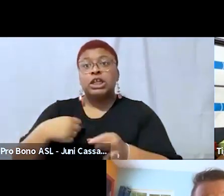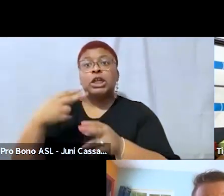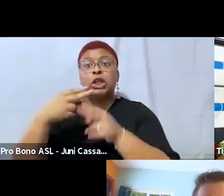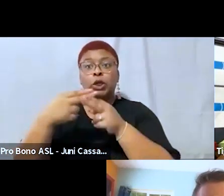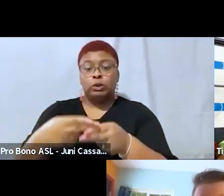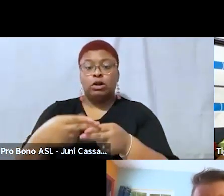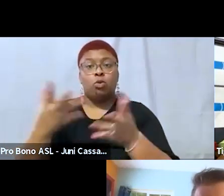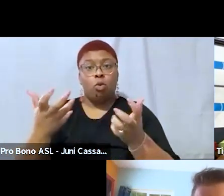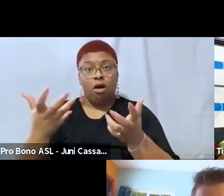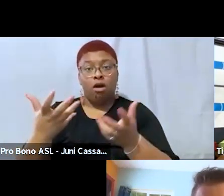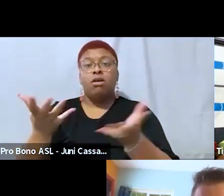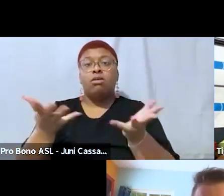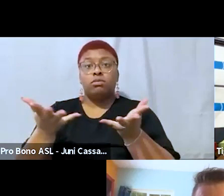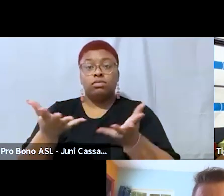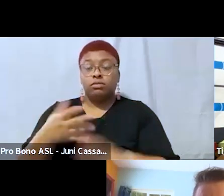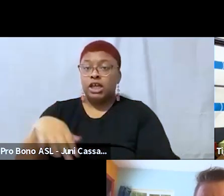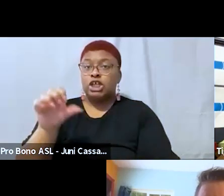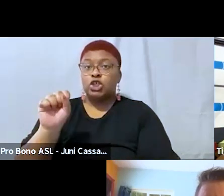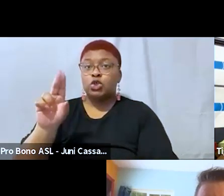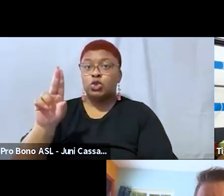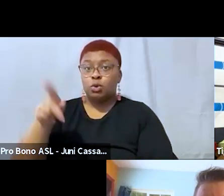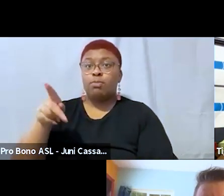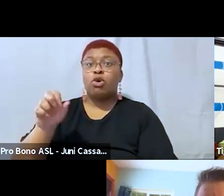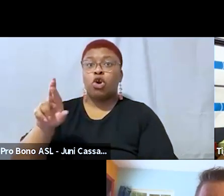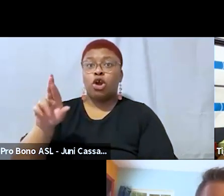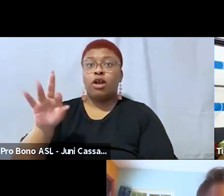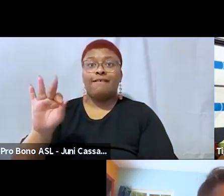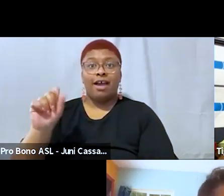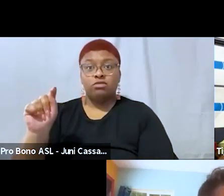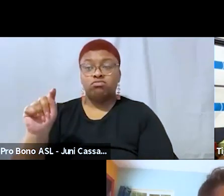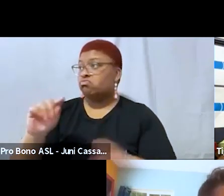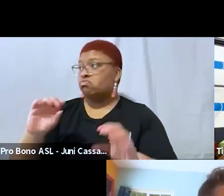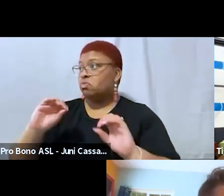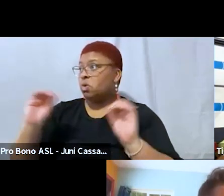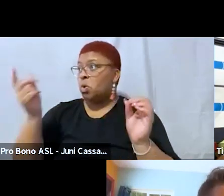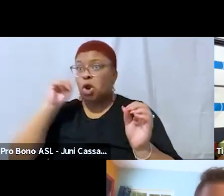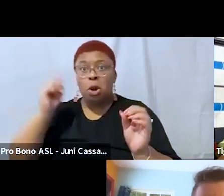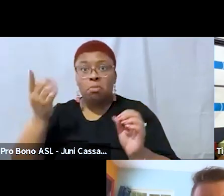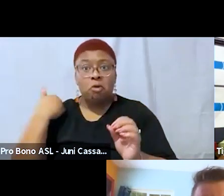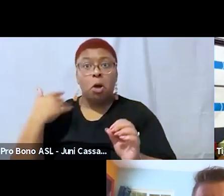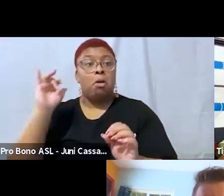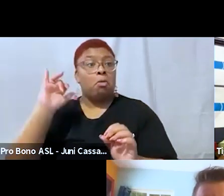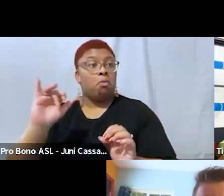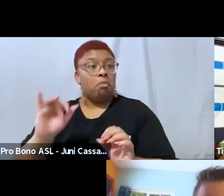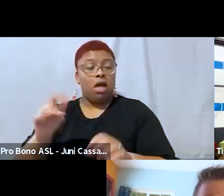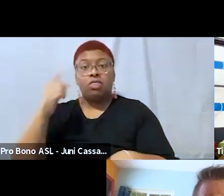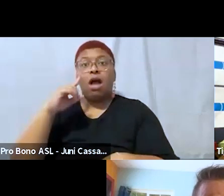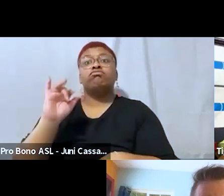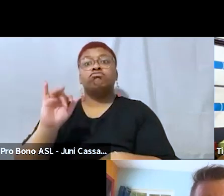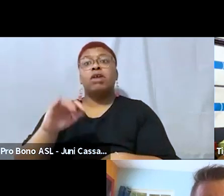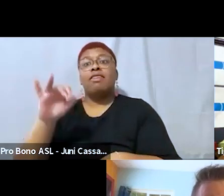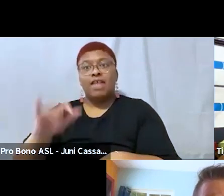and we nobody had heard that term before and we decided that um that was going to be our term of